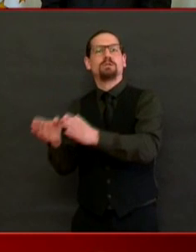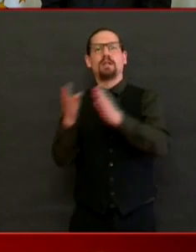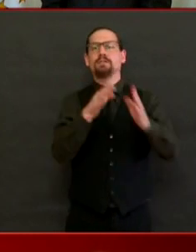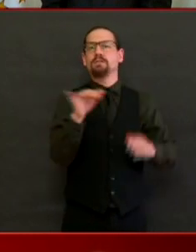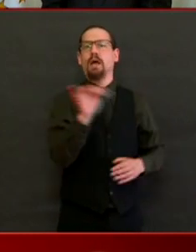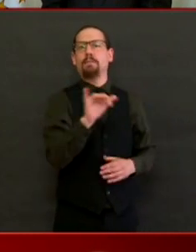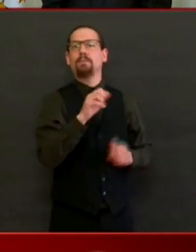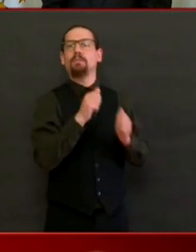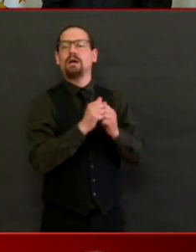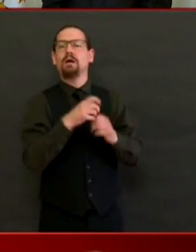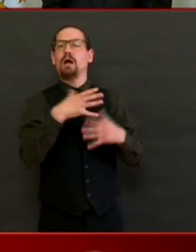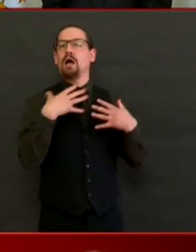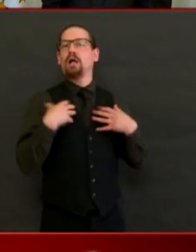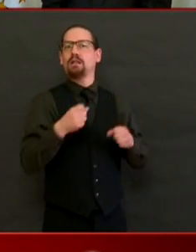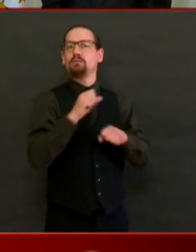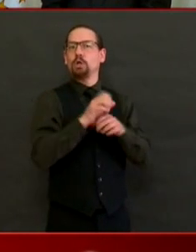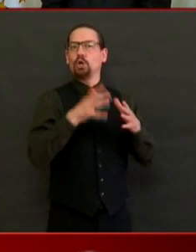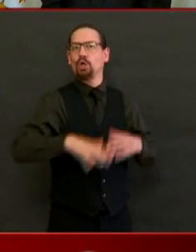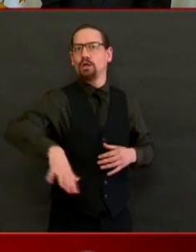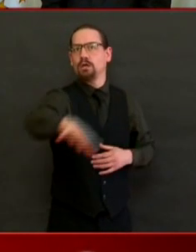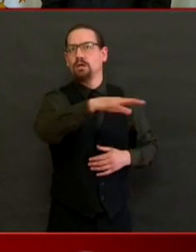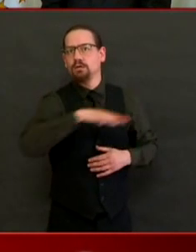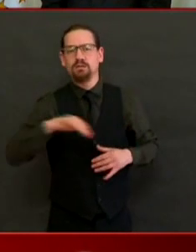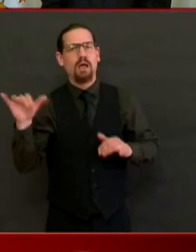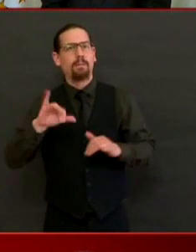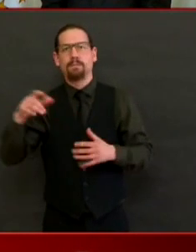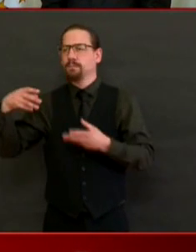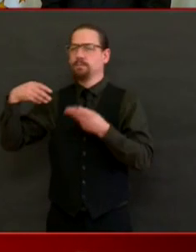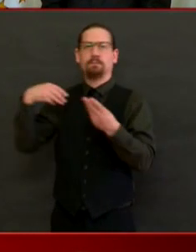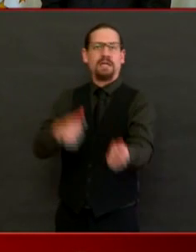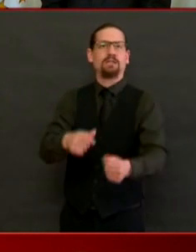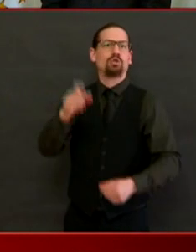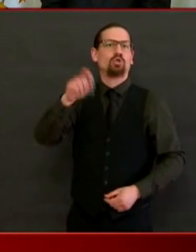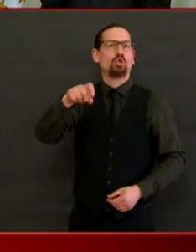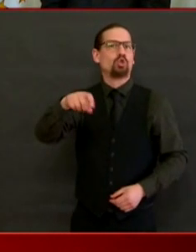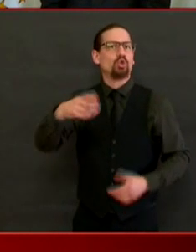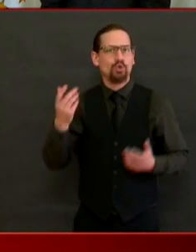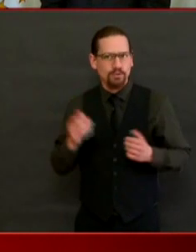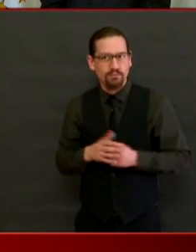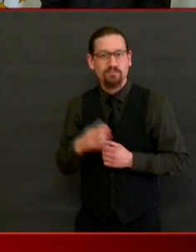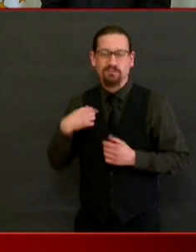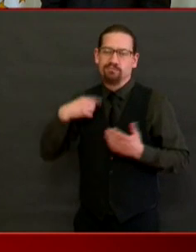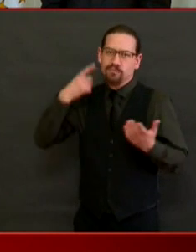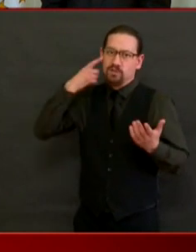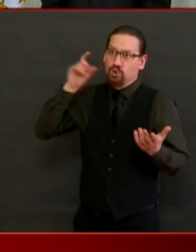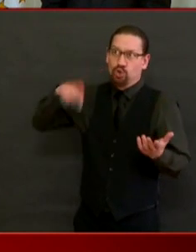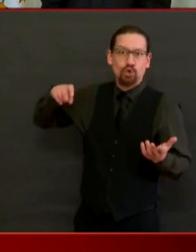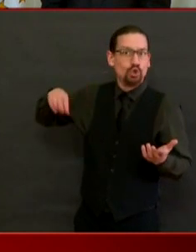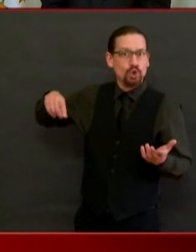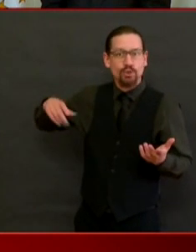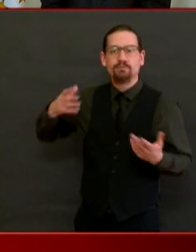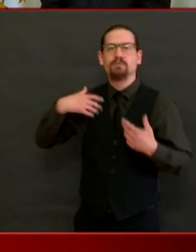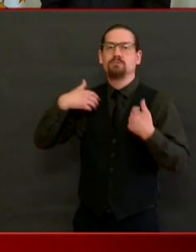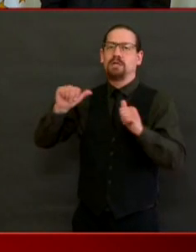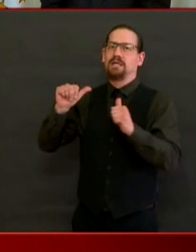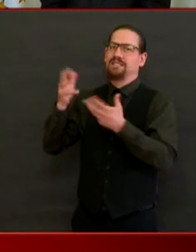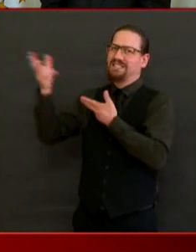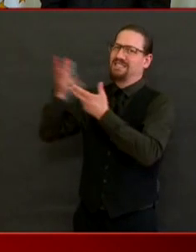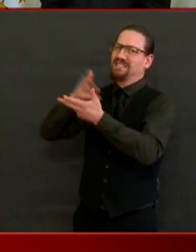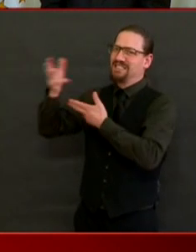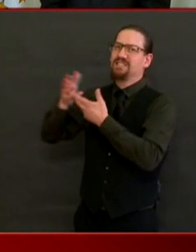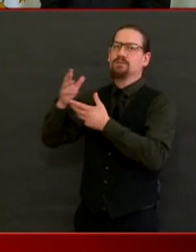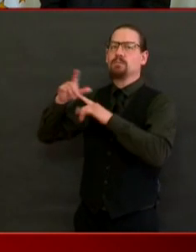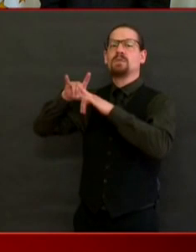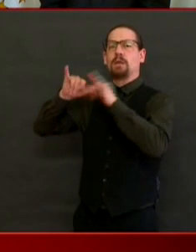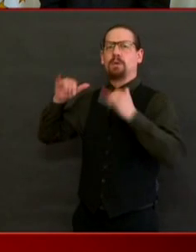workers who are out there. So we're working that. In the meantime, I am also working with my team to see if there's some, like,